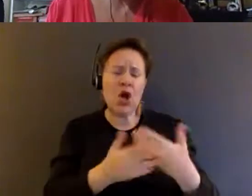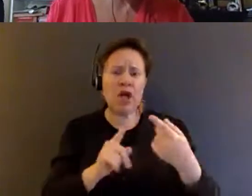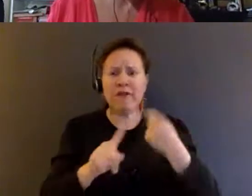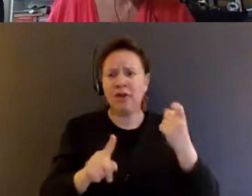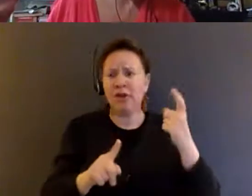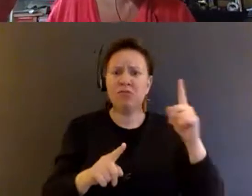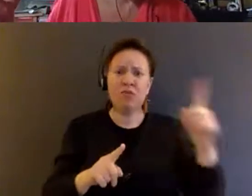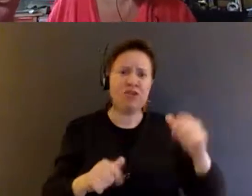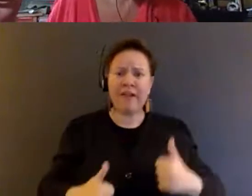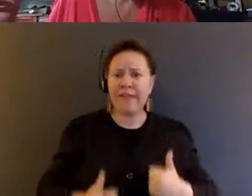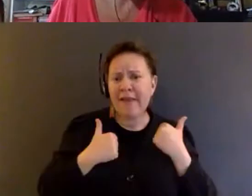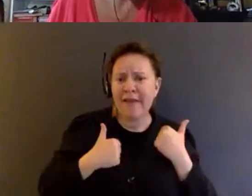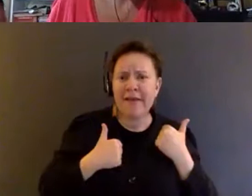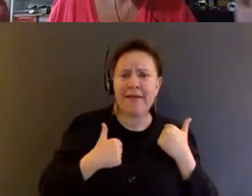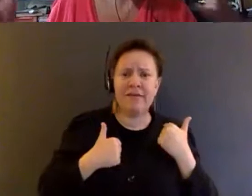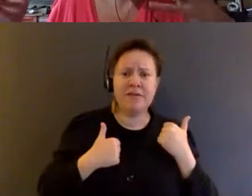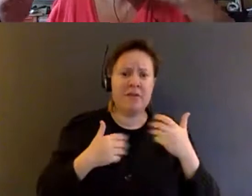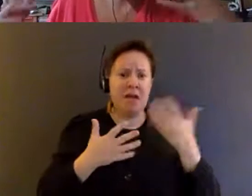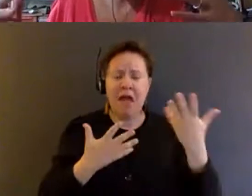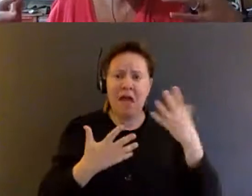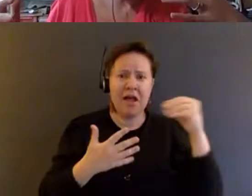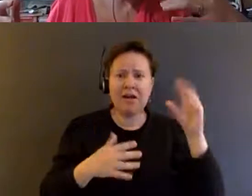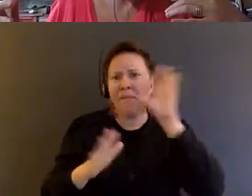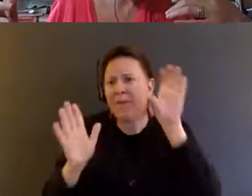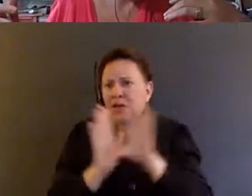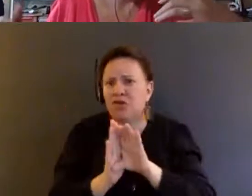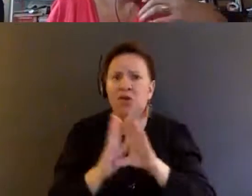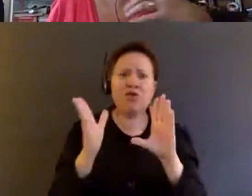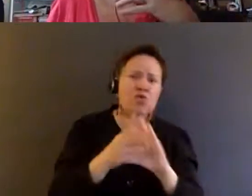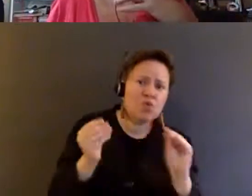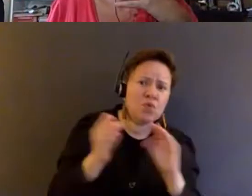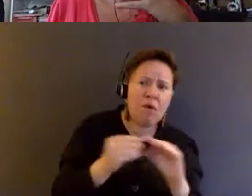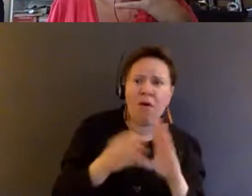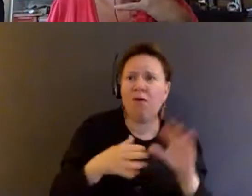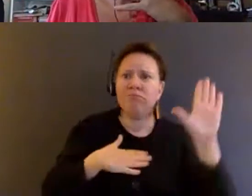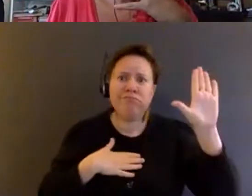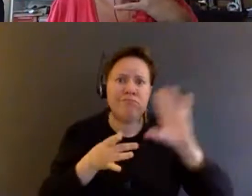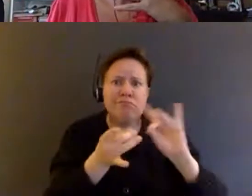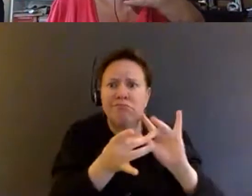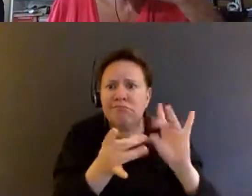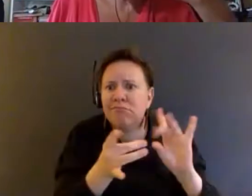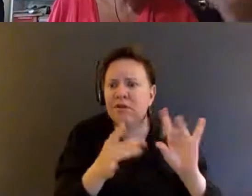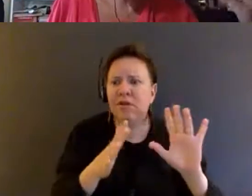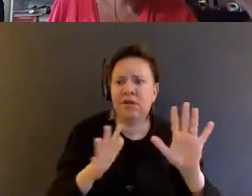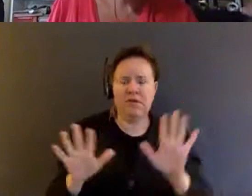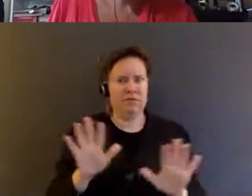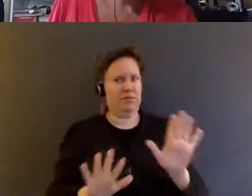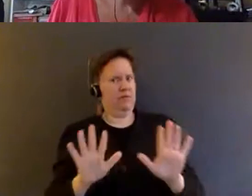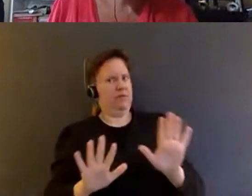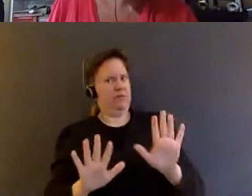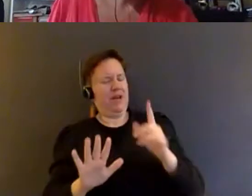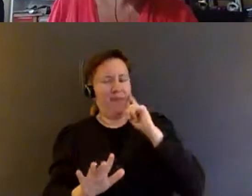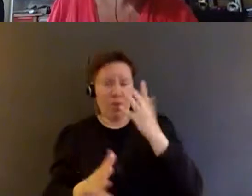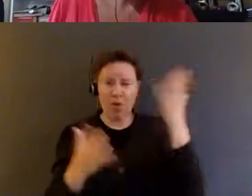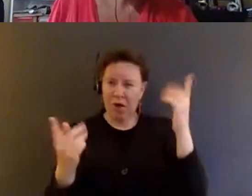-so facility and pictures and like testimonies. And I think one way to counter